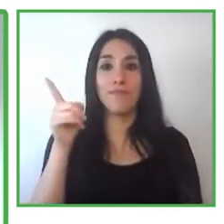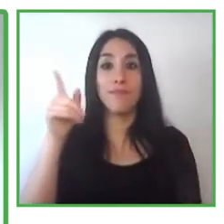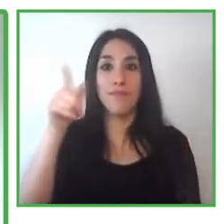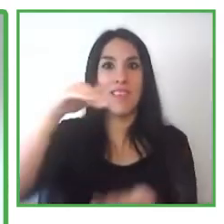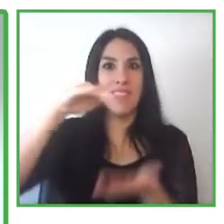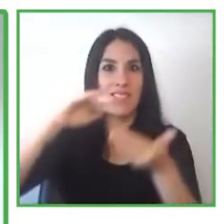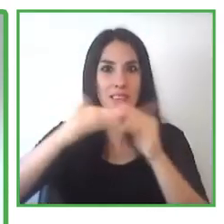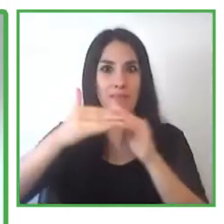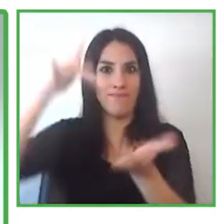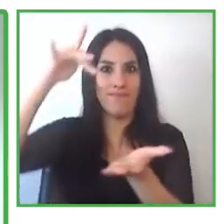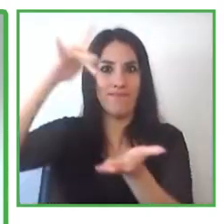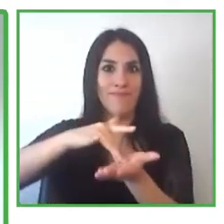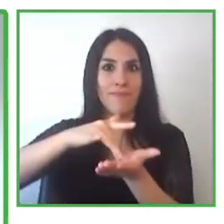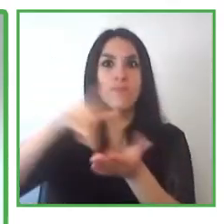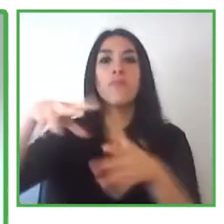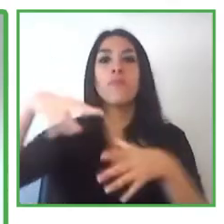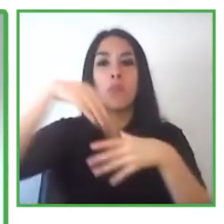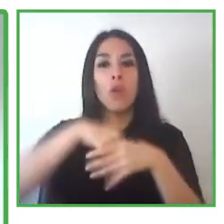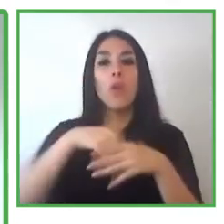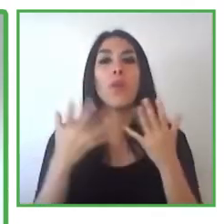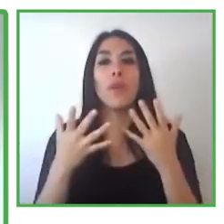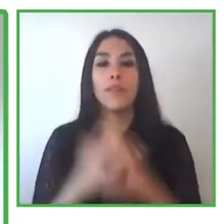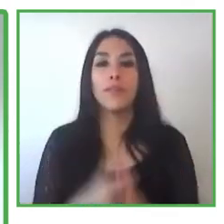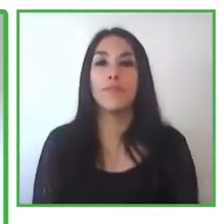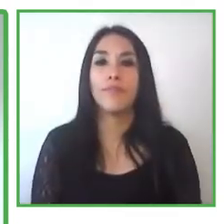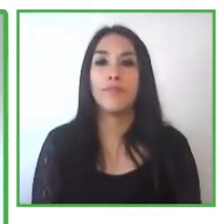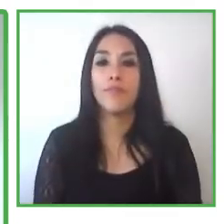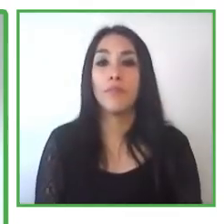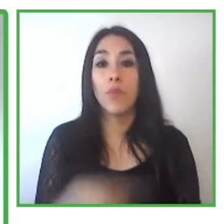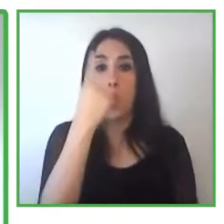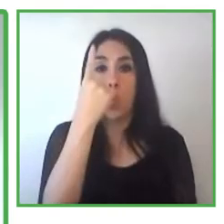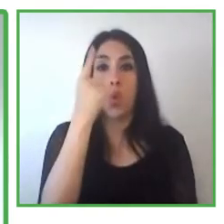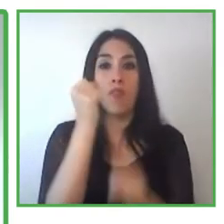then two decades before.